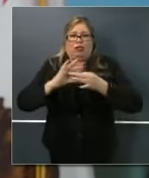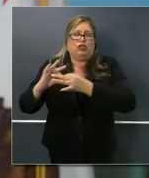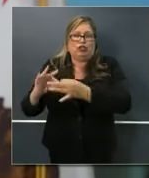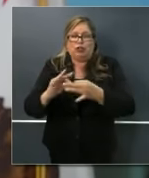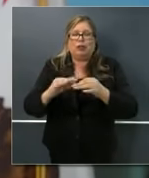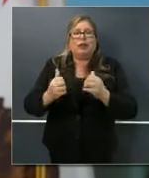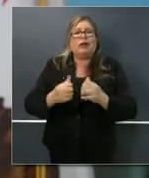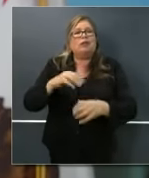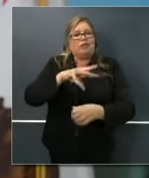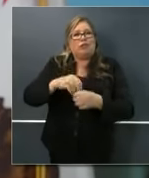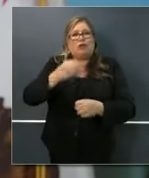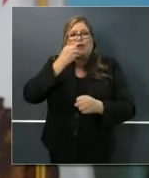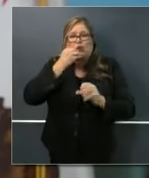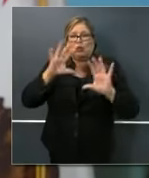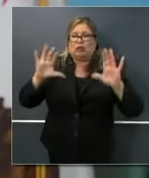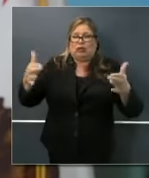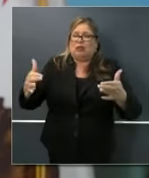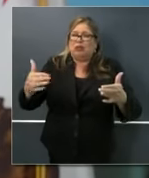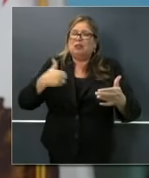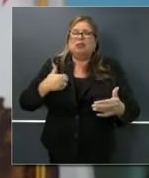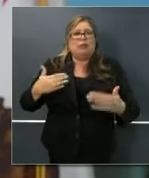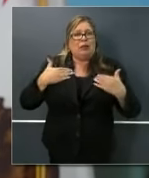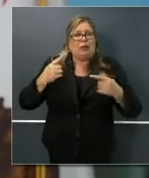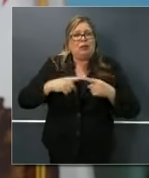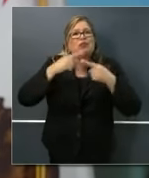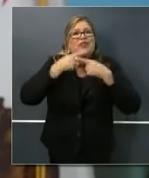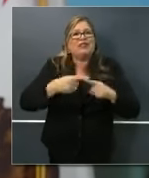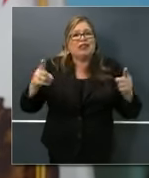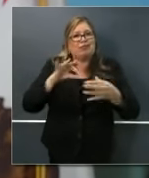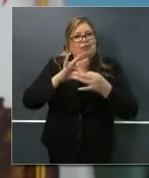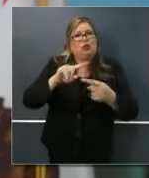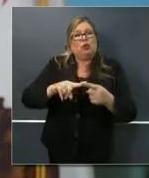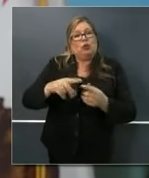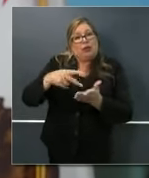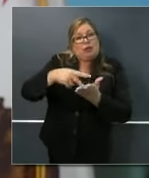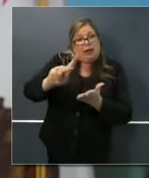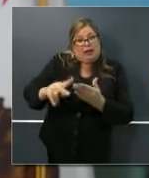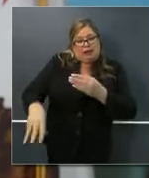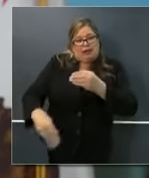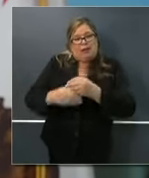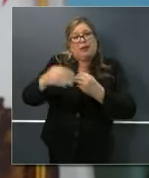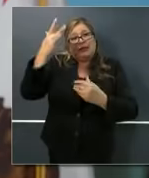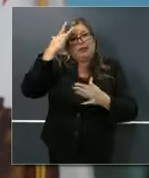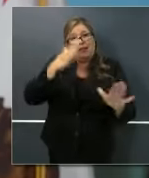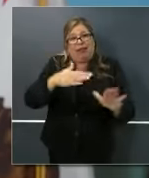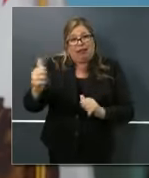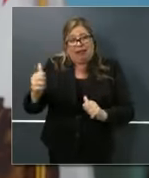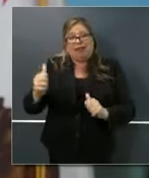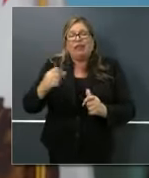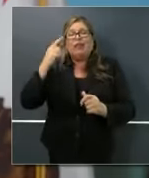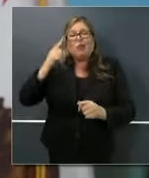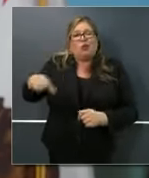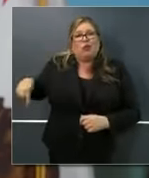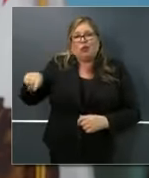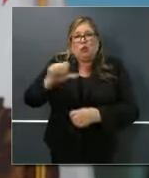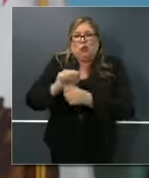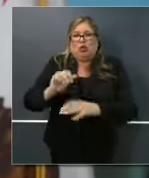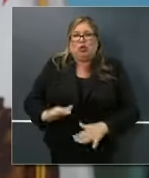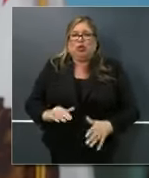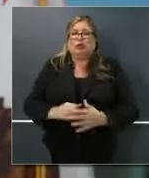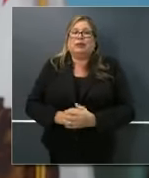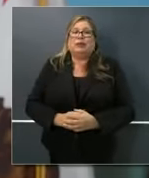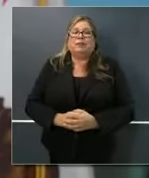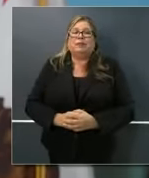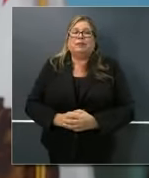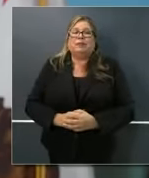the announcement we did today on paid supplemental sick leave. Again, this is something for those, just